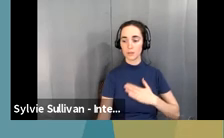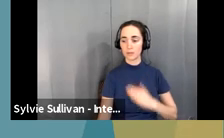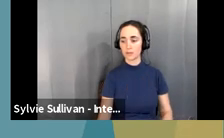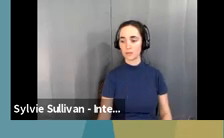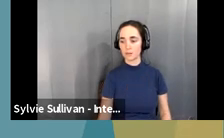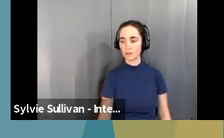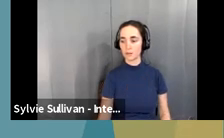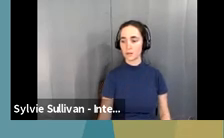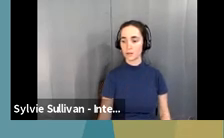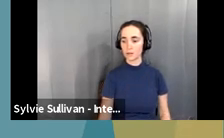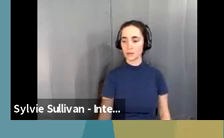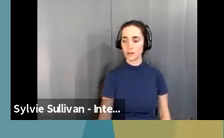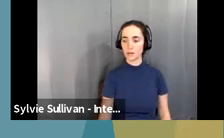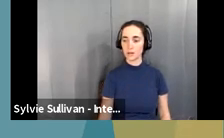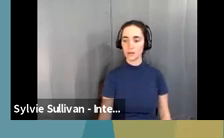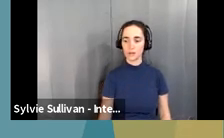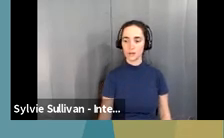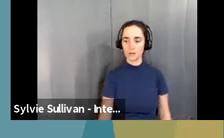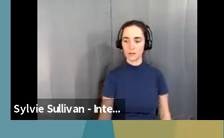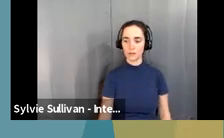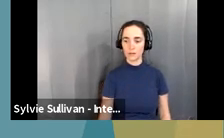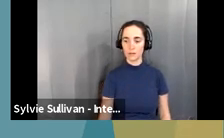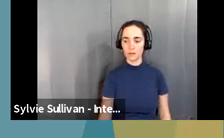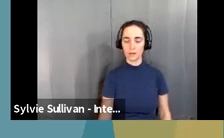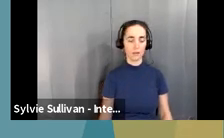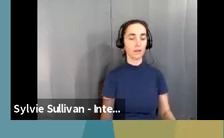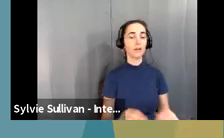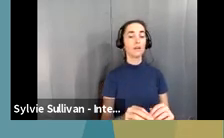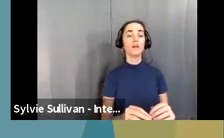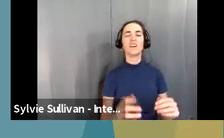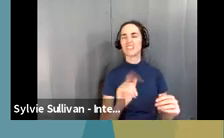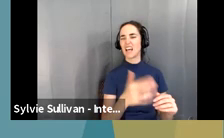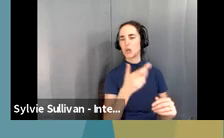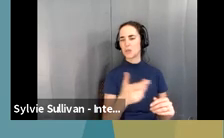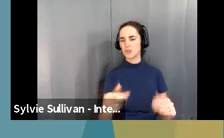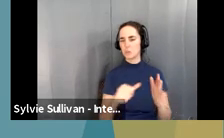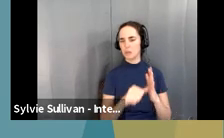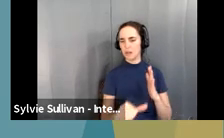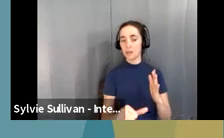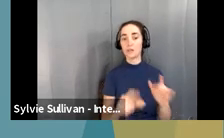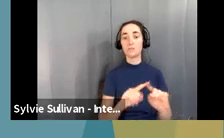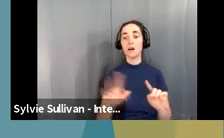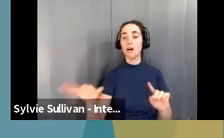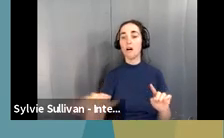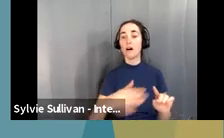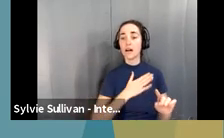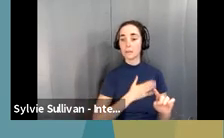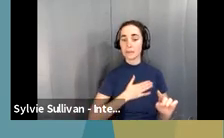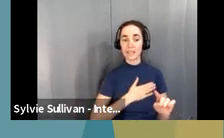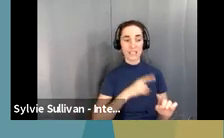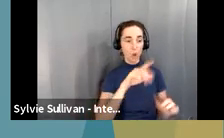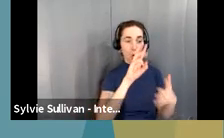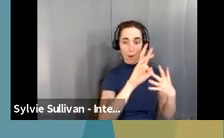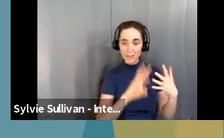All right, so for more information here's just a resource page, but I just wanted to let everyone know feel free to look at these